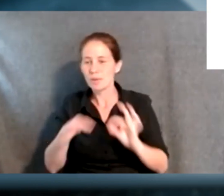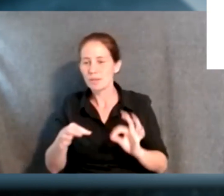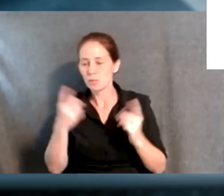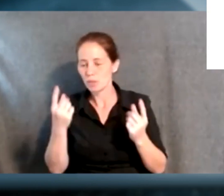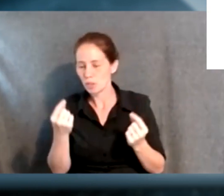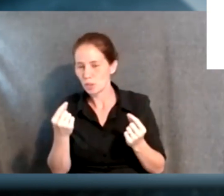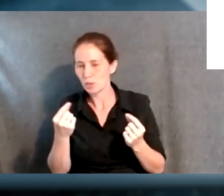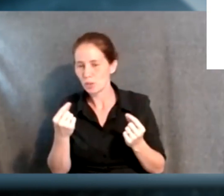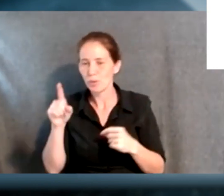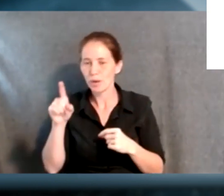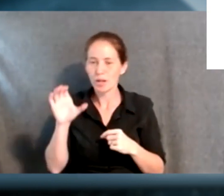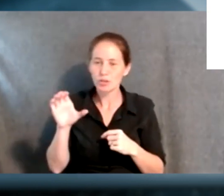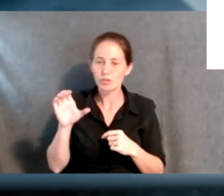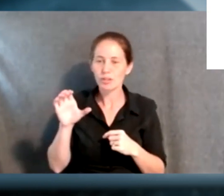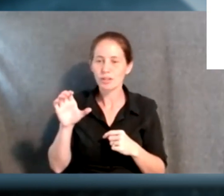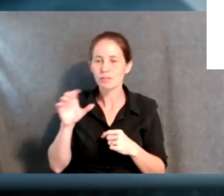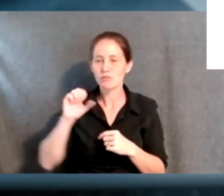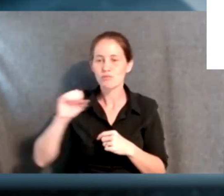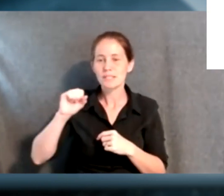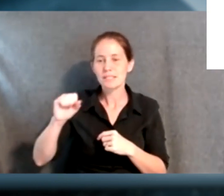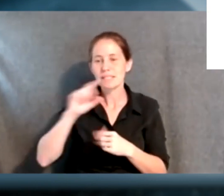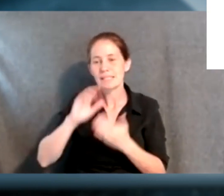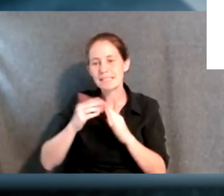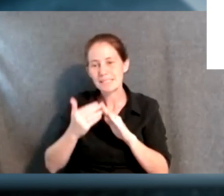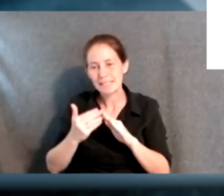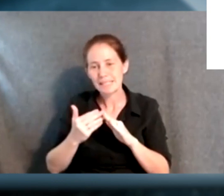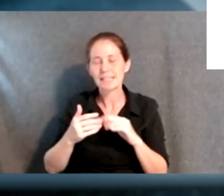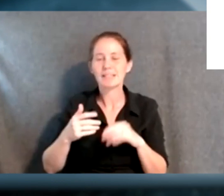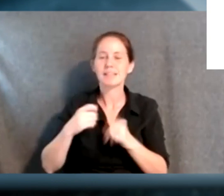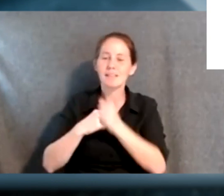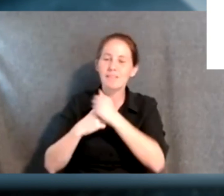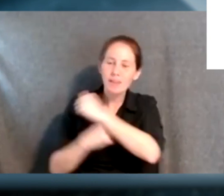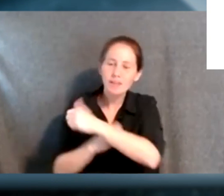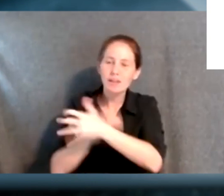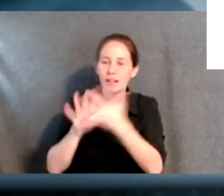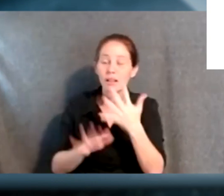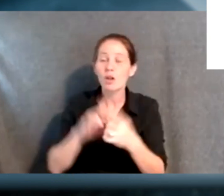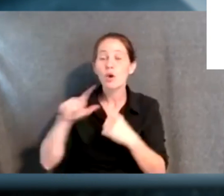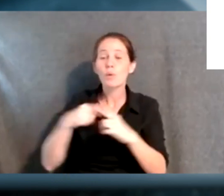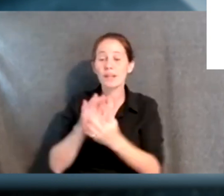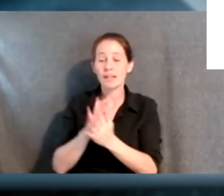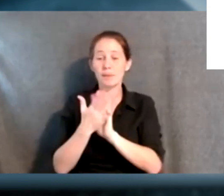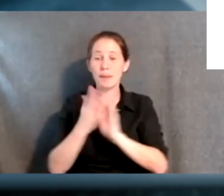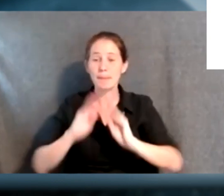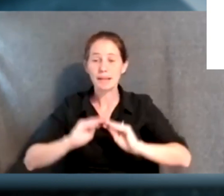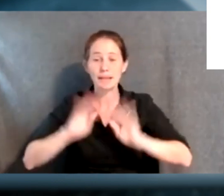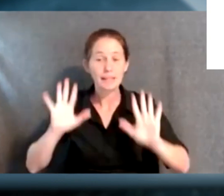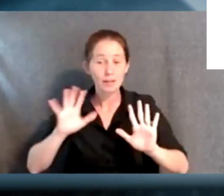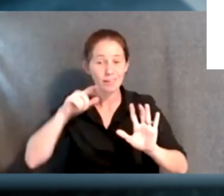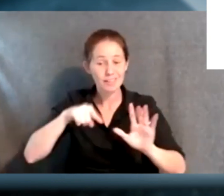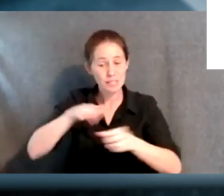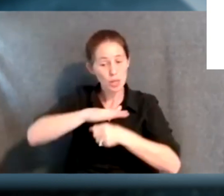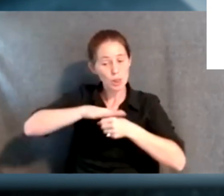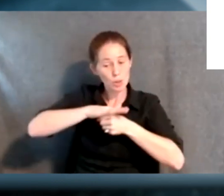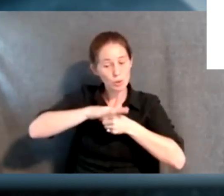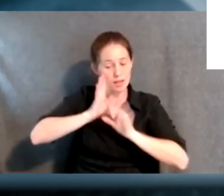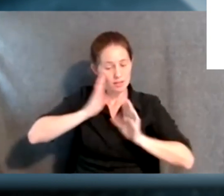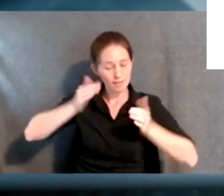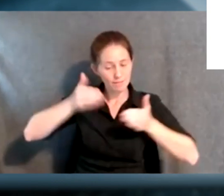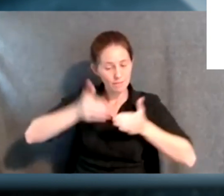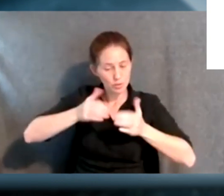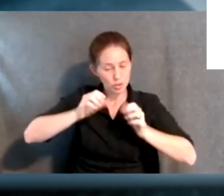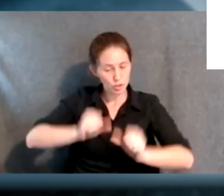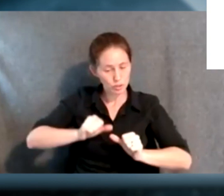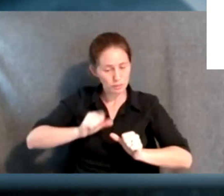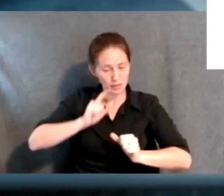like 100 resilient cities work through the Rockefeller Foundation and stuff like this. When did it start to become apparent that this localized focus could be